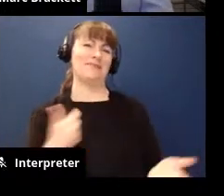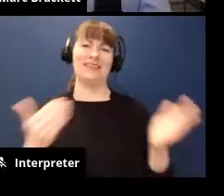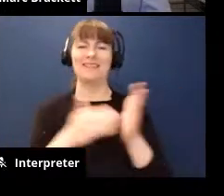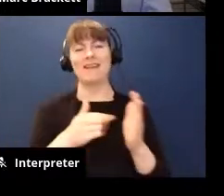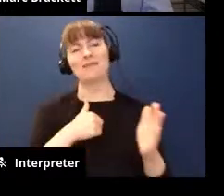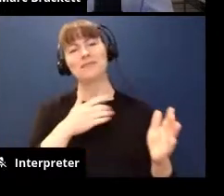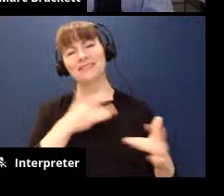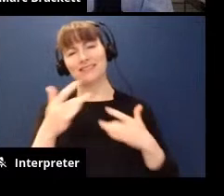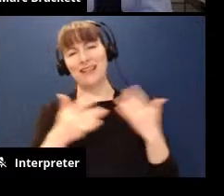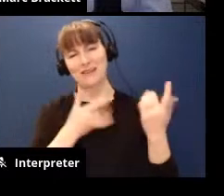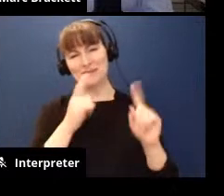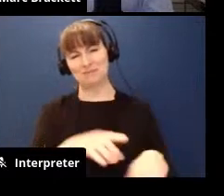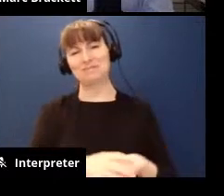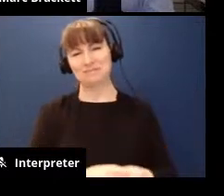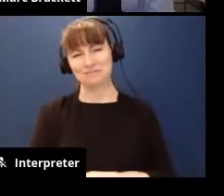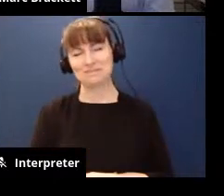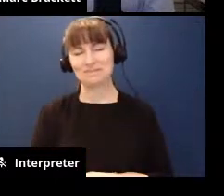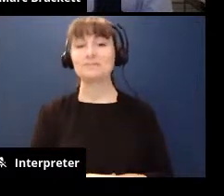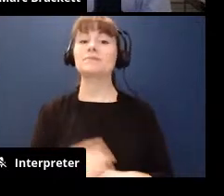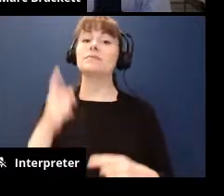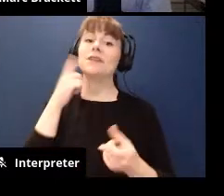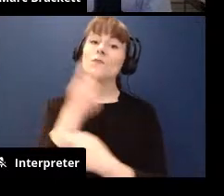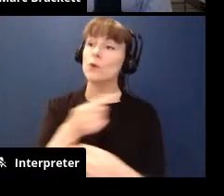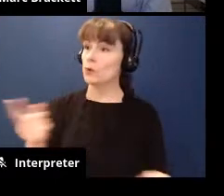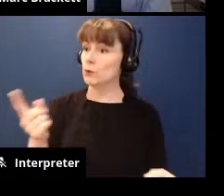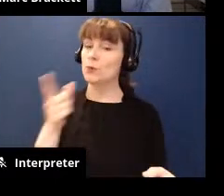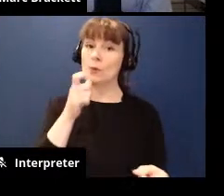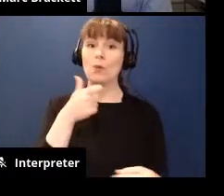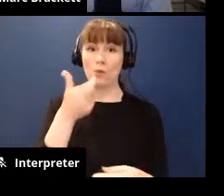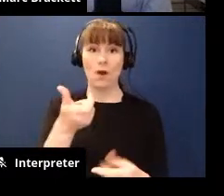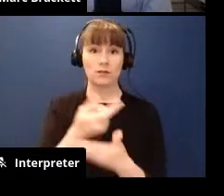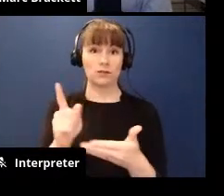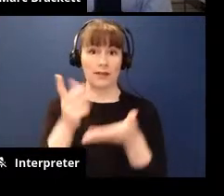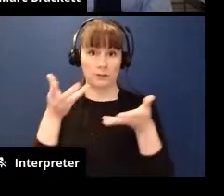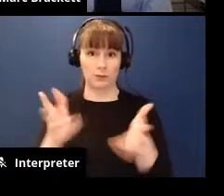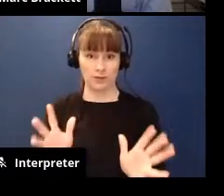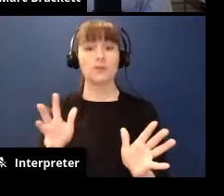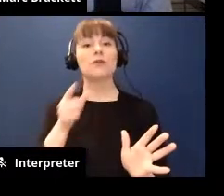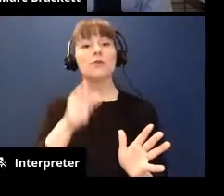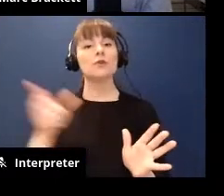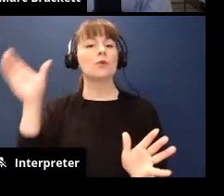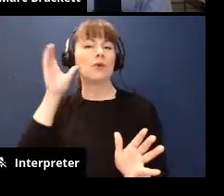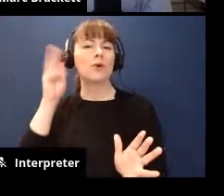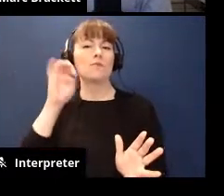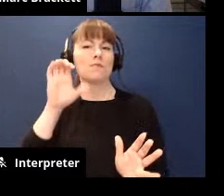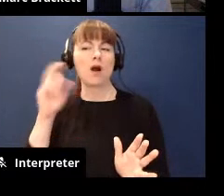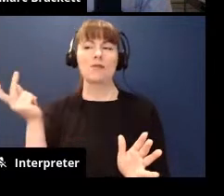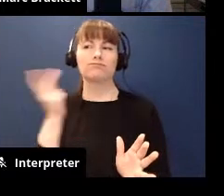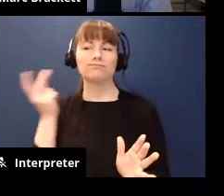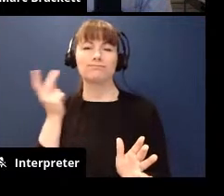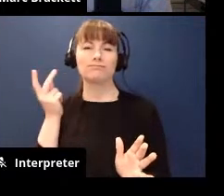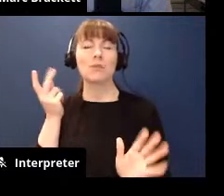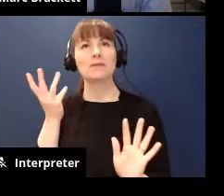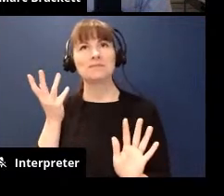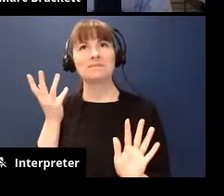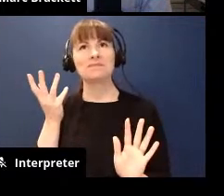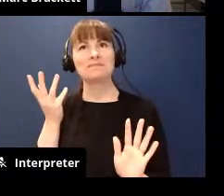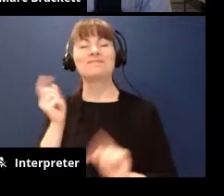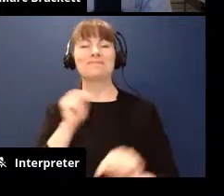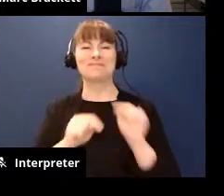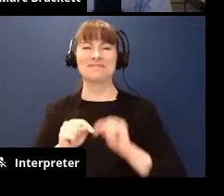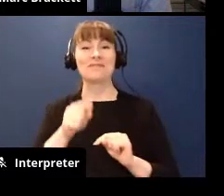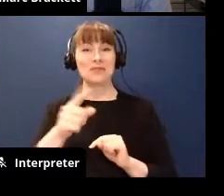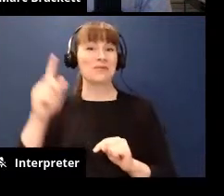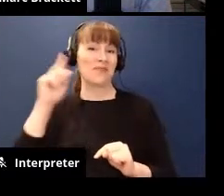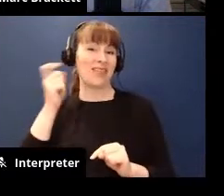here so for those of you who watched last week you got to hear Mark and I you got to hear actually a